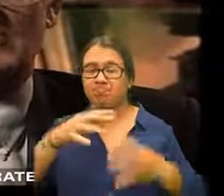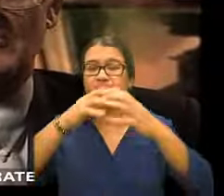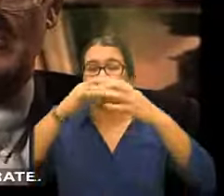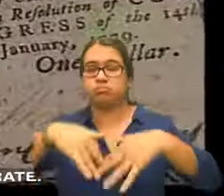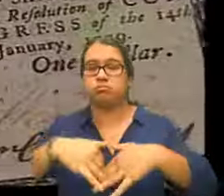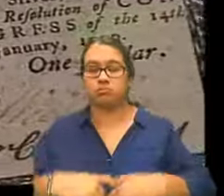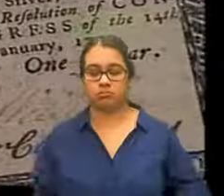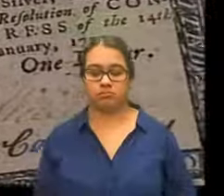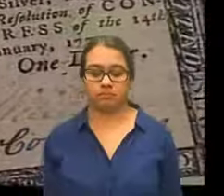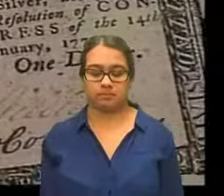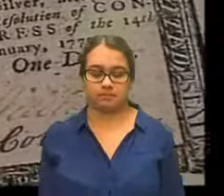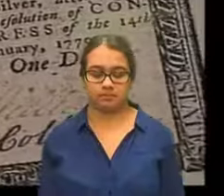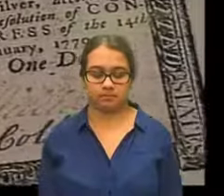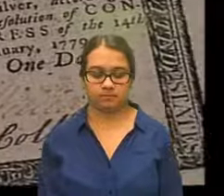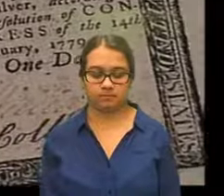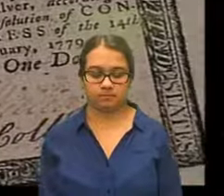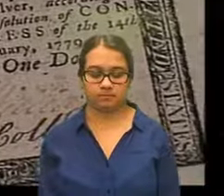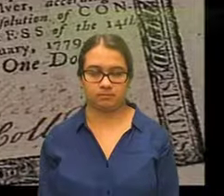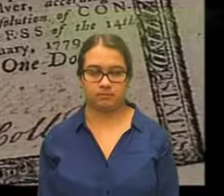disintegrate